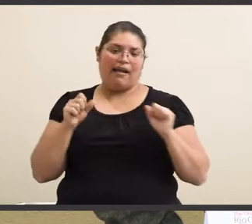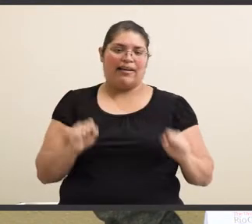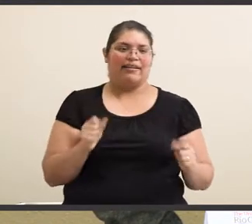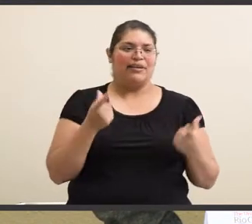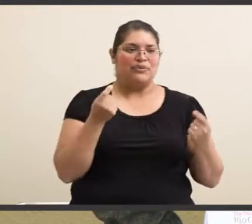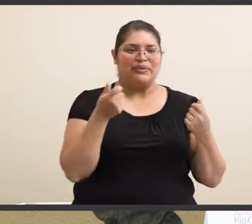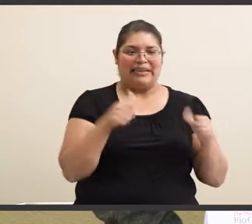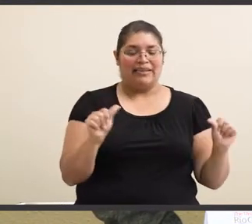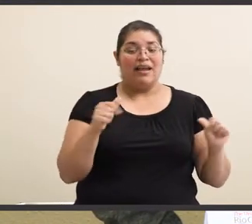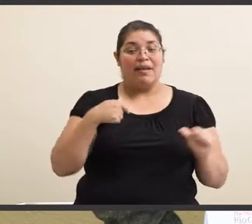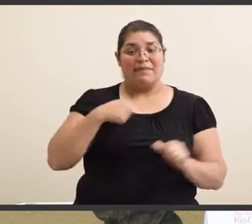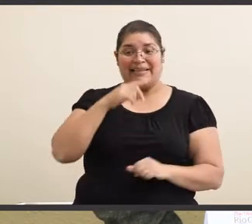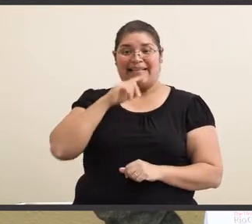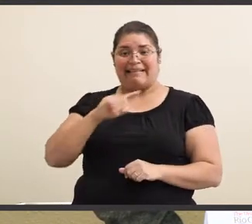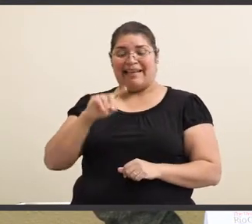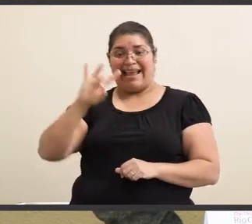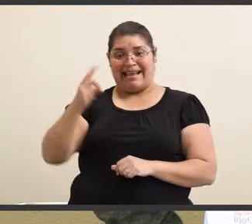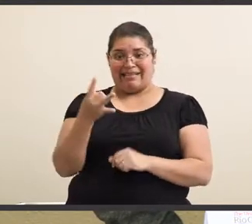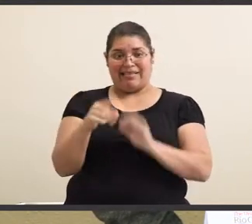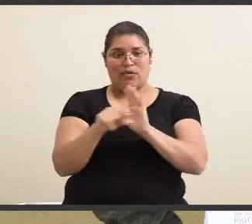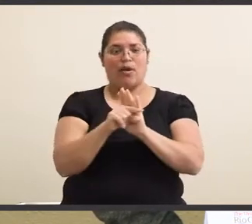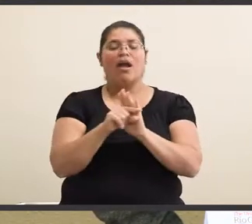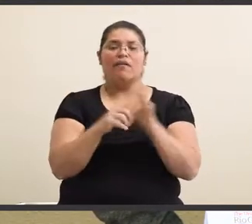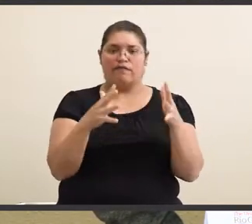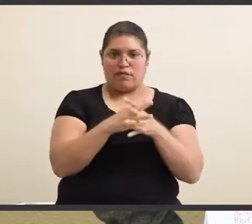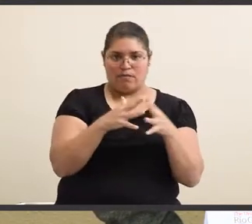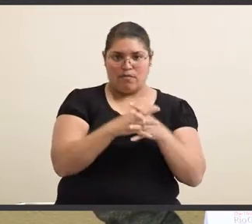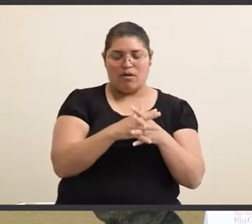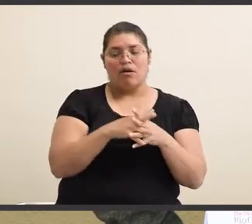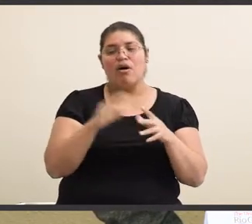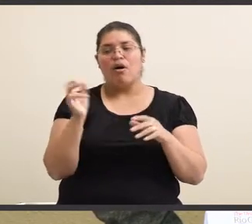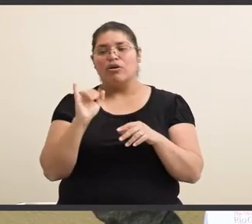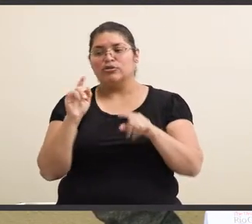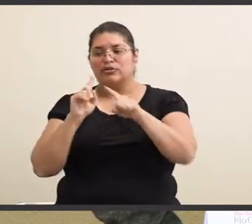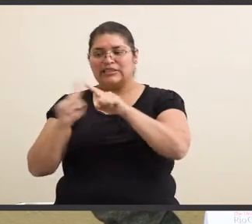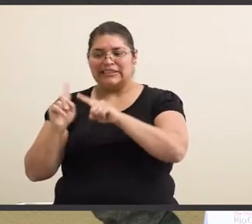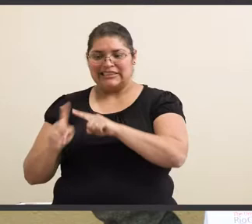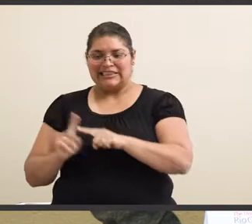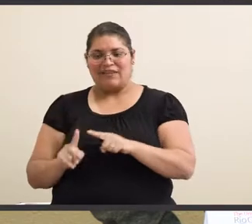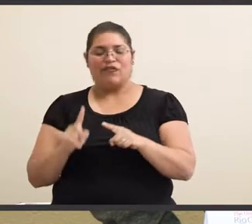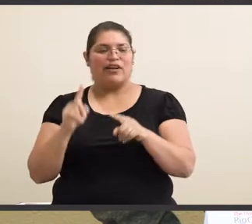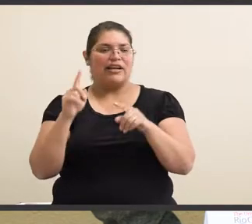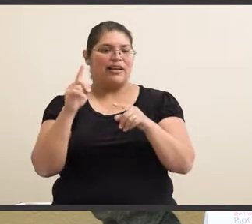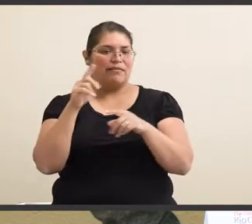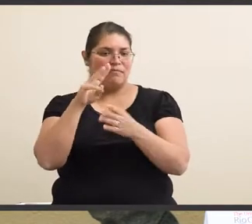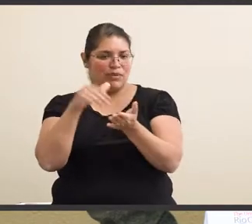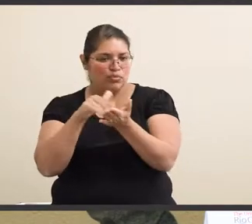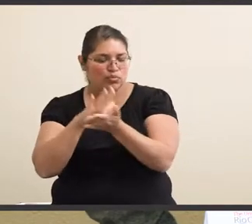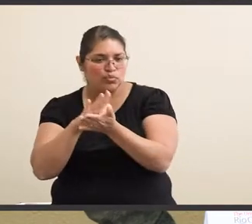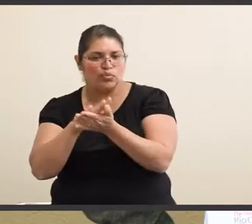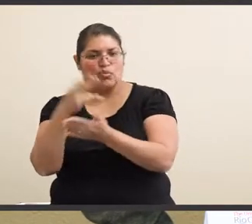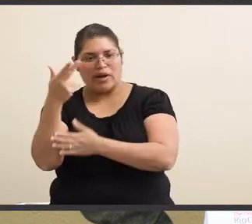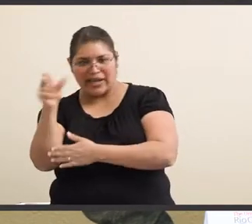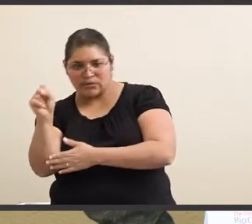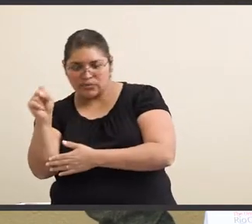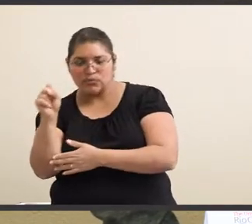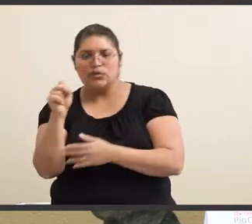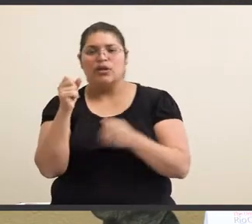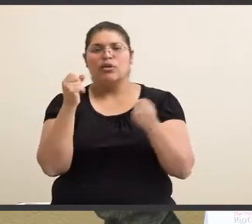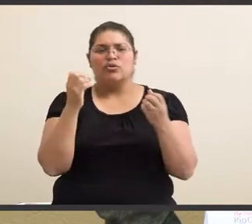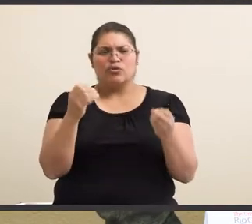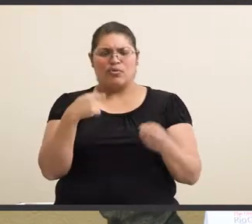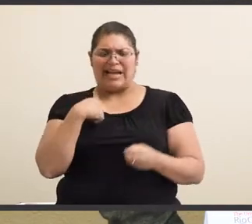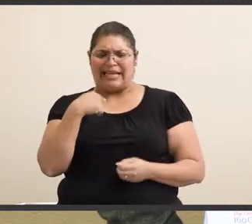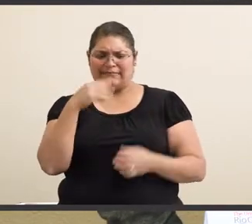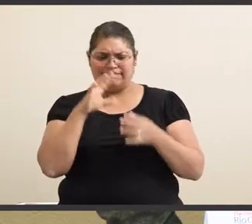In eighth grade, I played football. I also played the French horn in middle school and high school. And so I